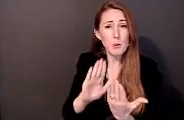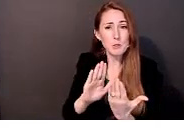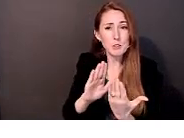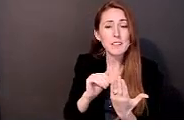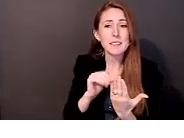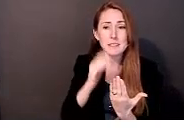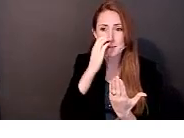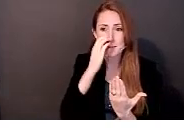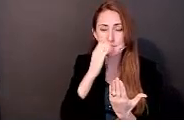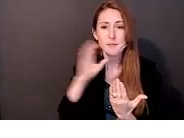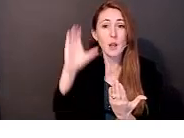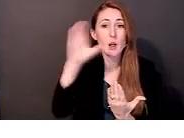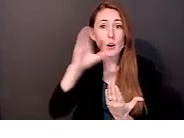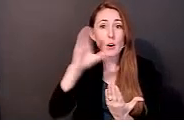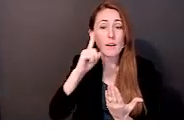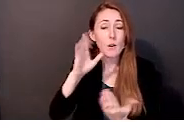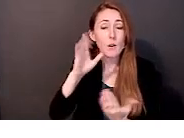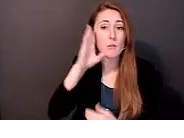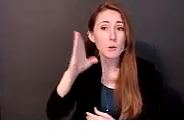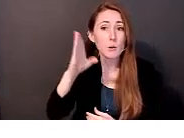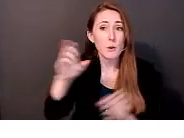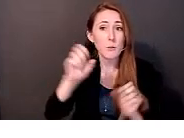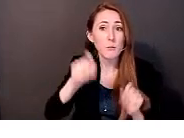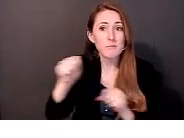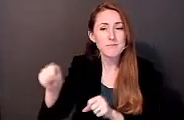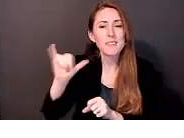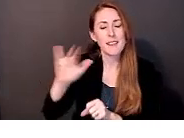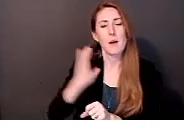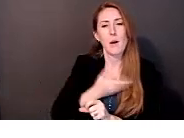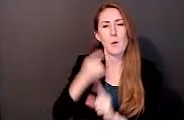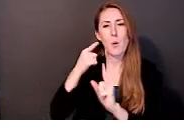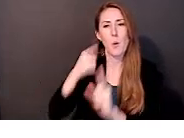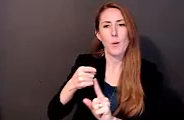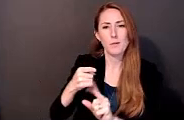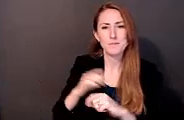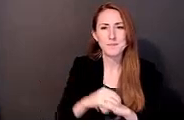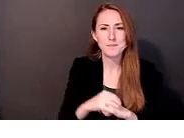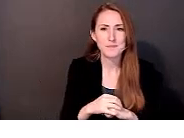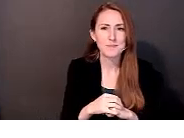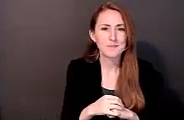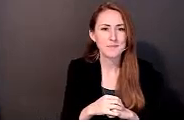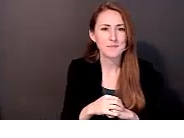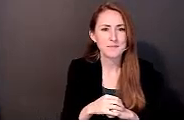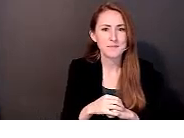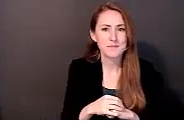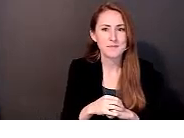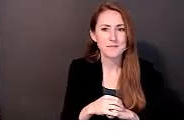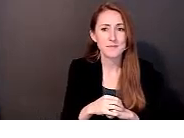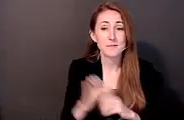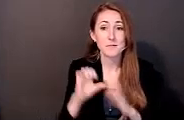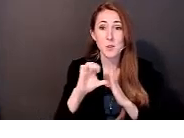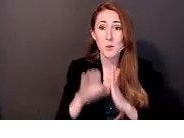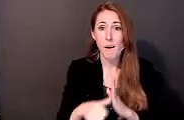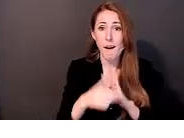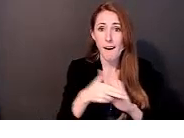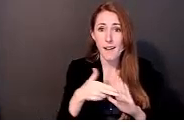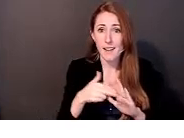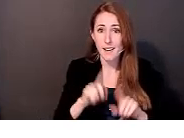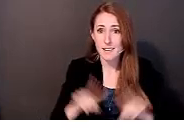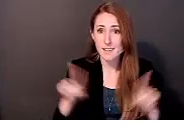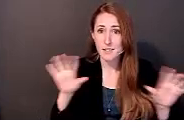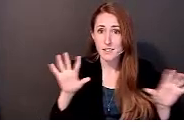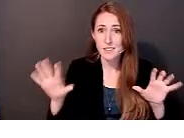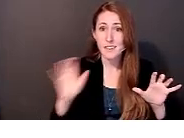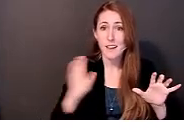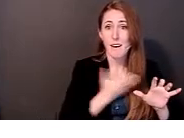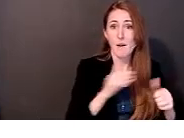future possibilities was the goal and this partnership was a step in the right direction. To highlight the differences, our first partnership